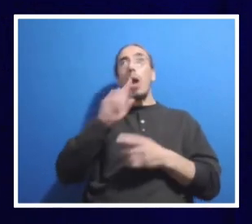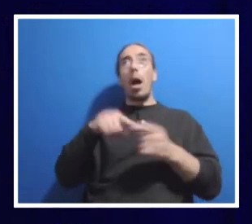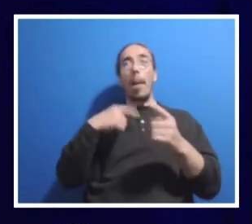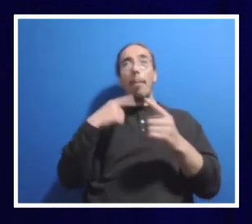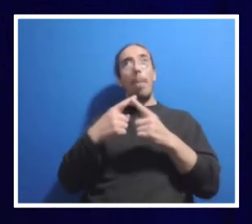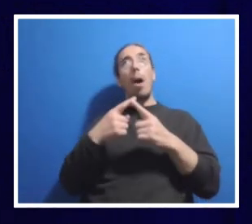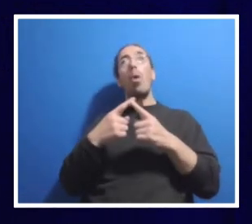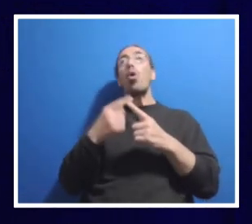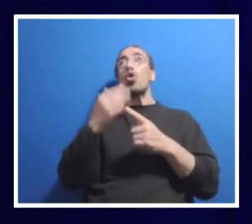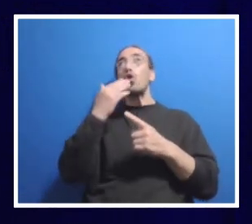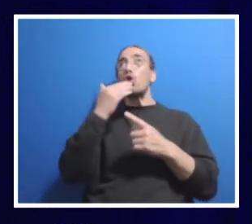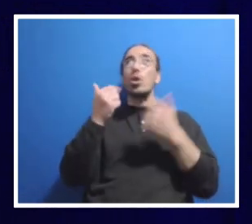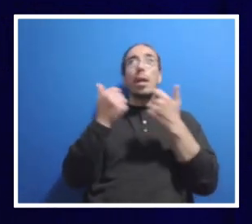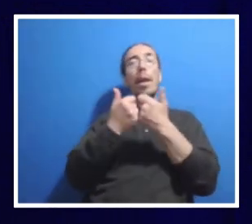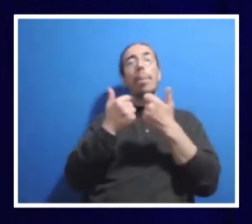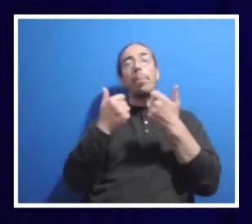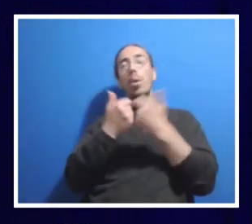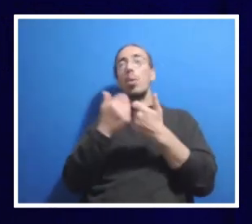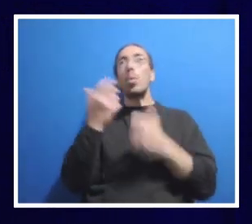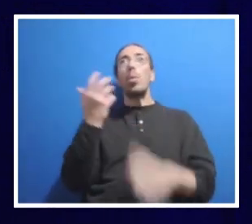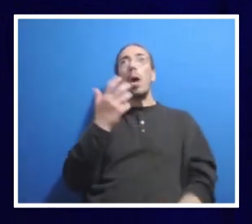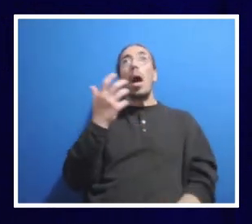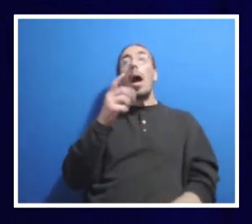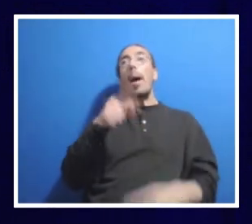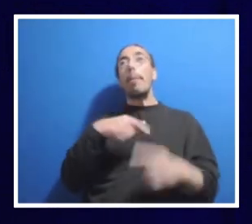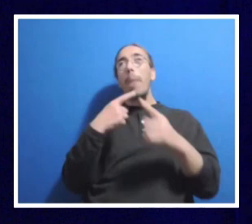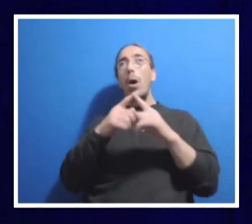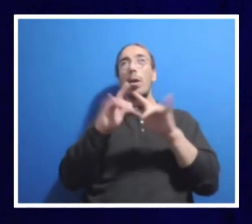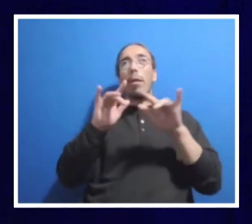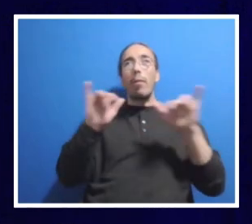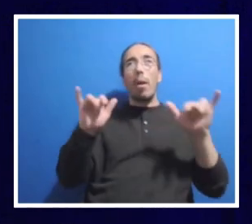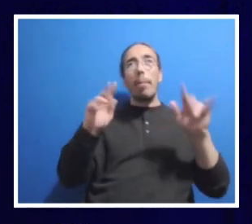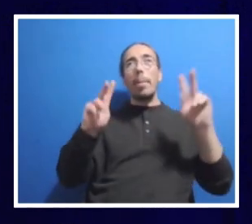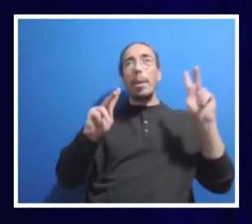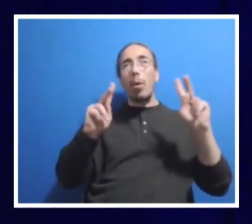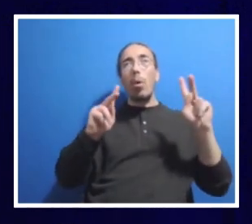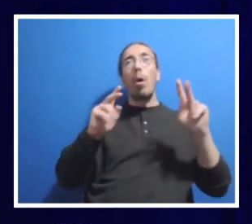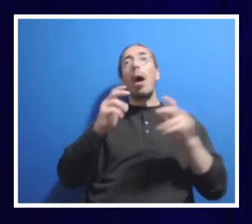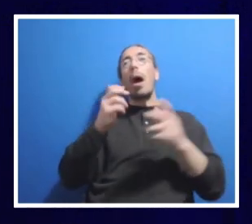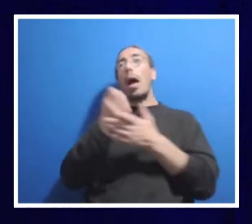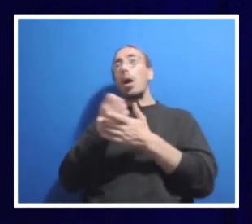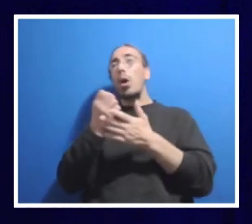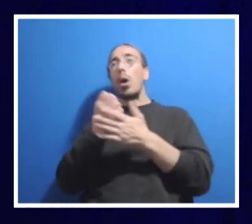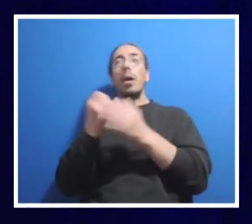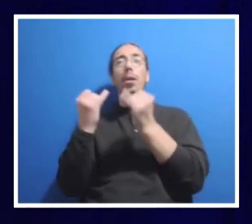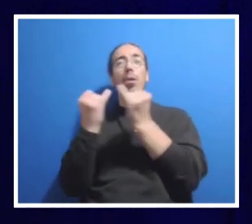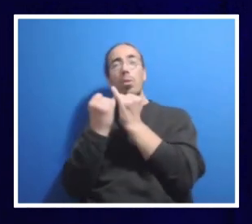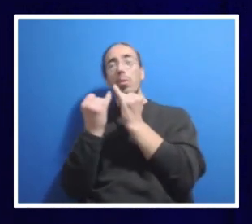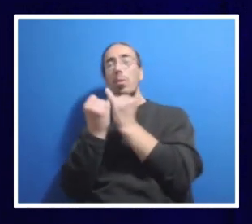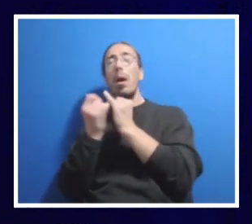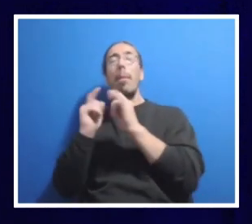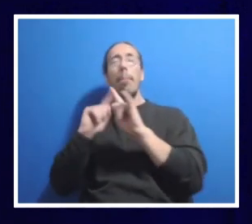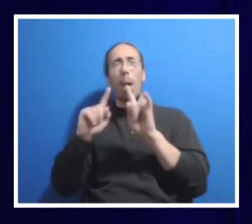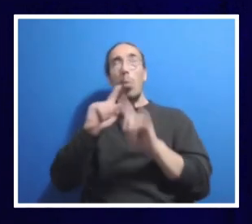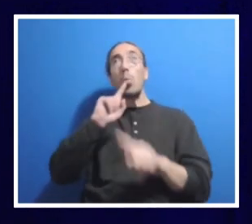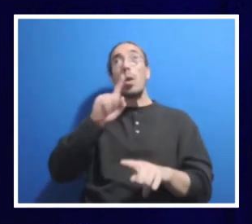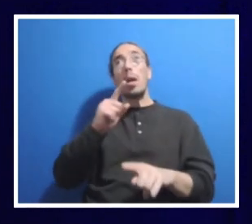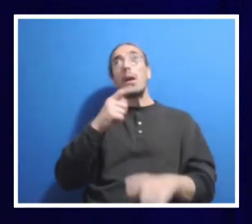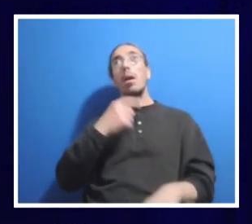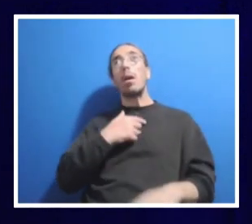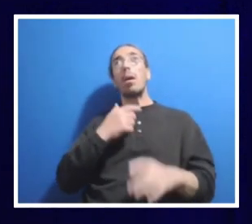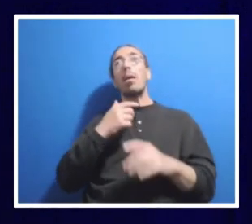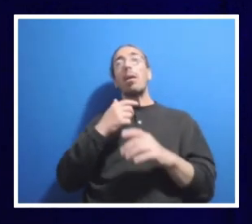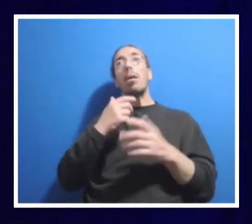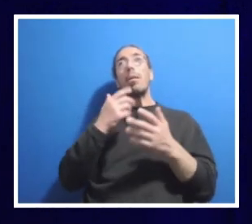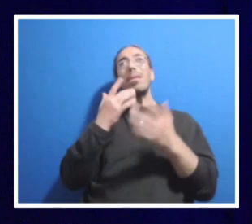We talk a good game about diversity, about equity, about inclusion, about belonging. But we actually lag many of our